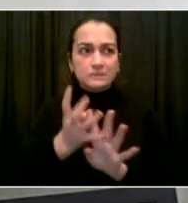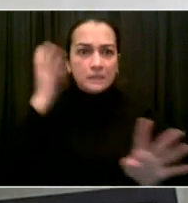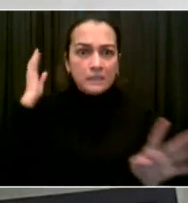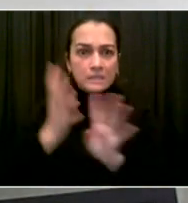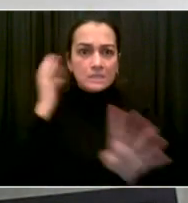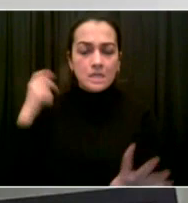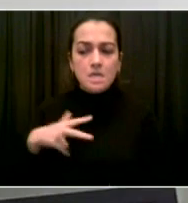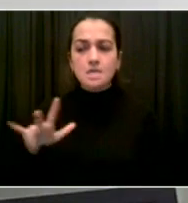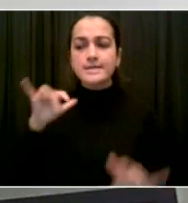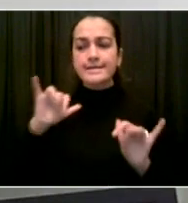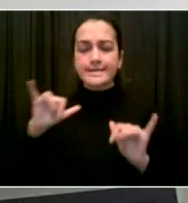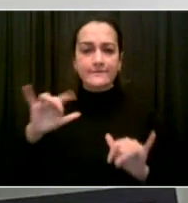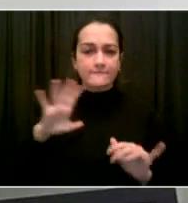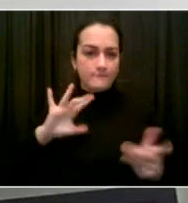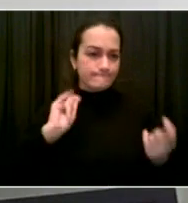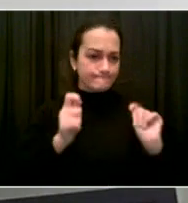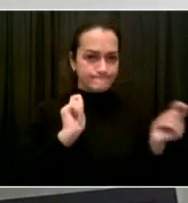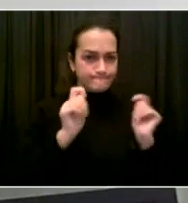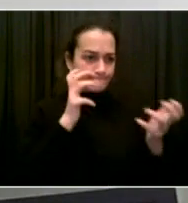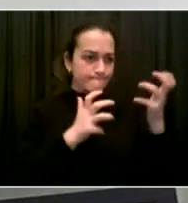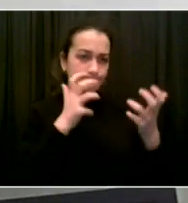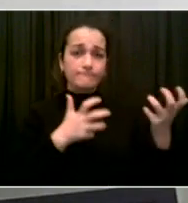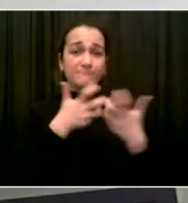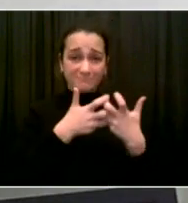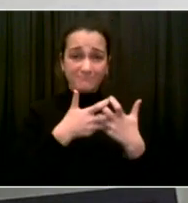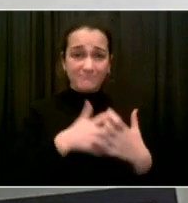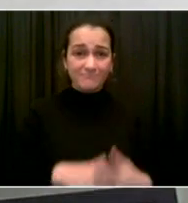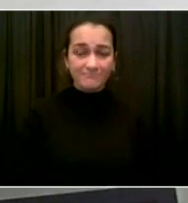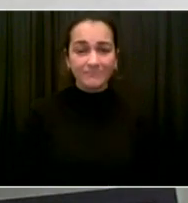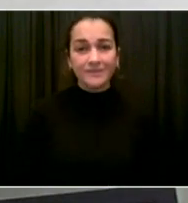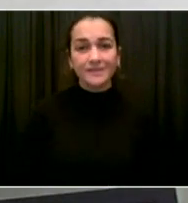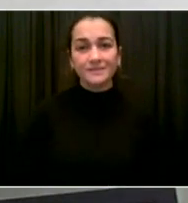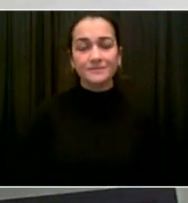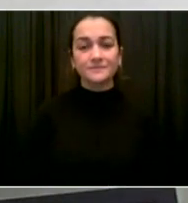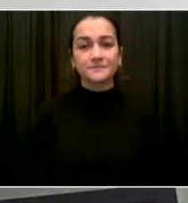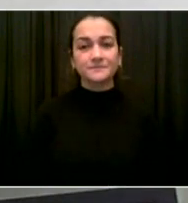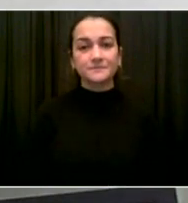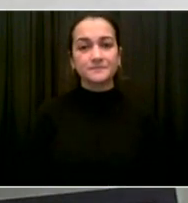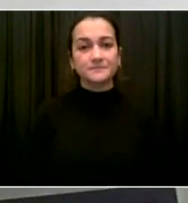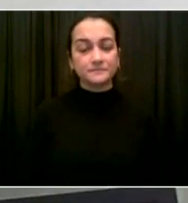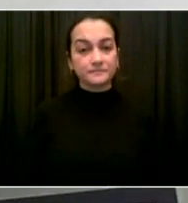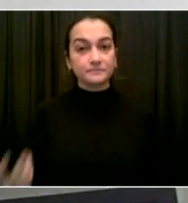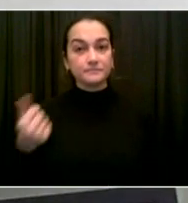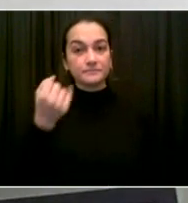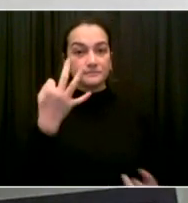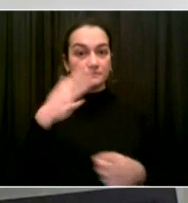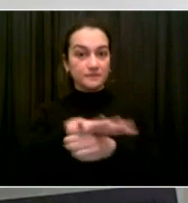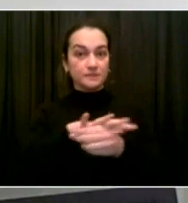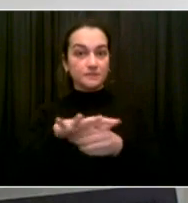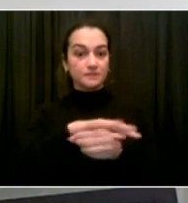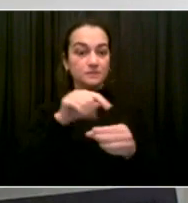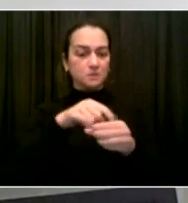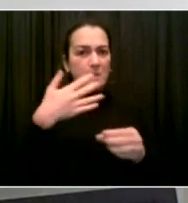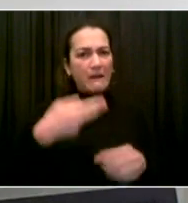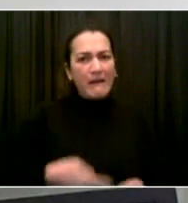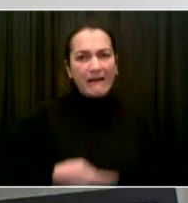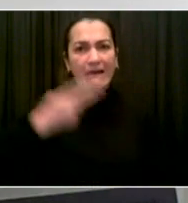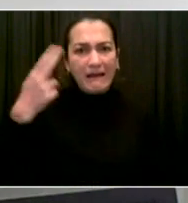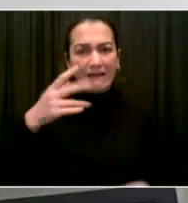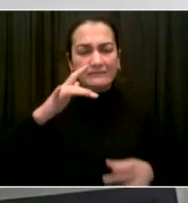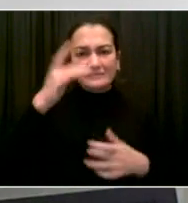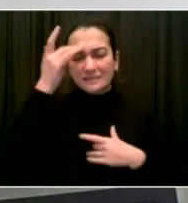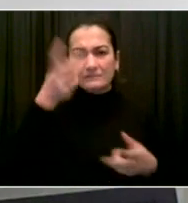testing, and that's great, but it makes the line longer. So I'm going to turn to Dr. Long for more information